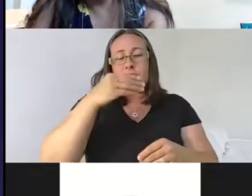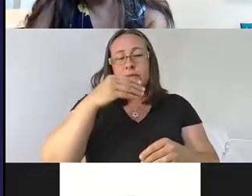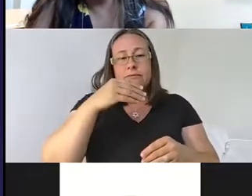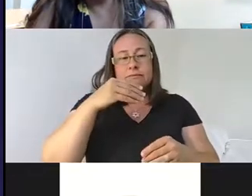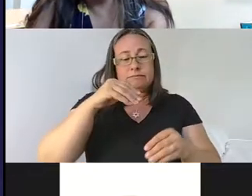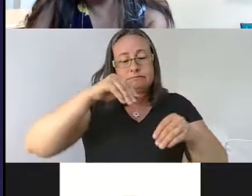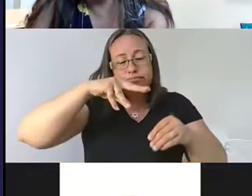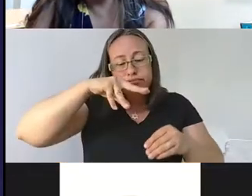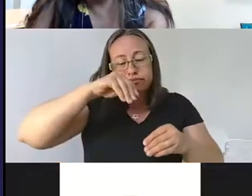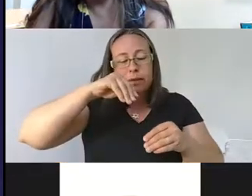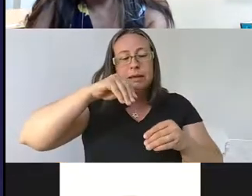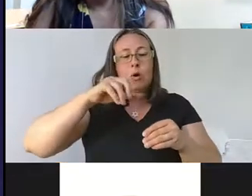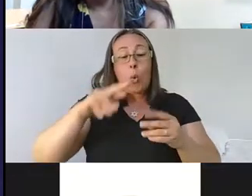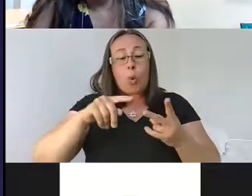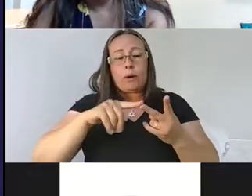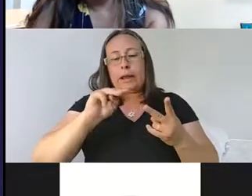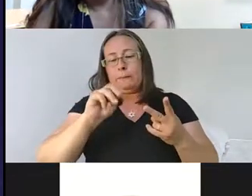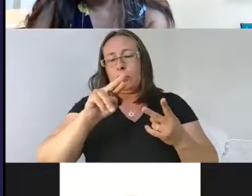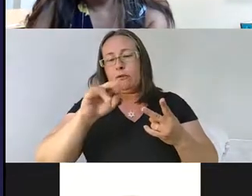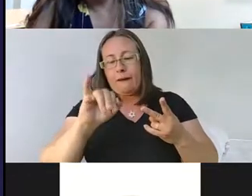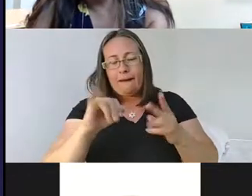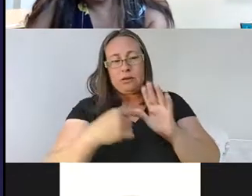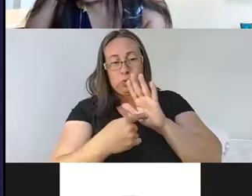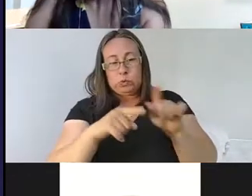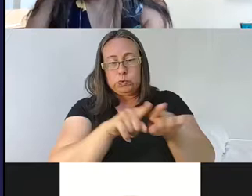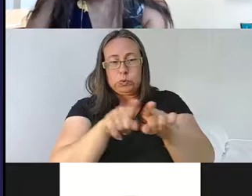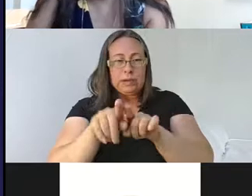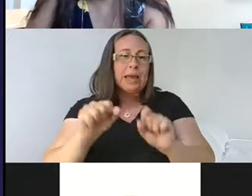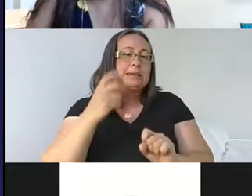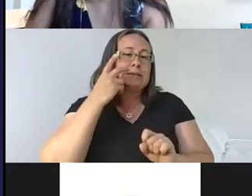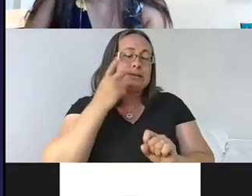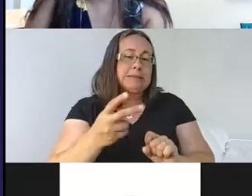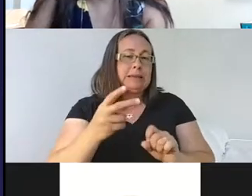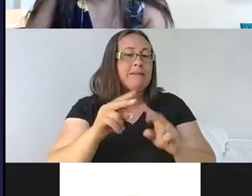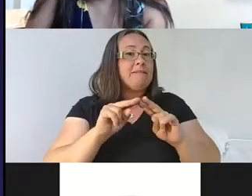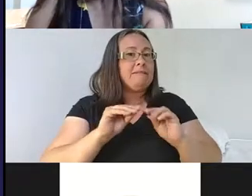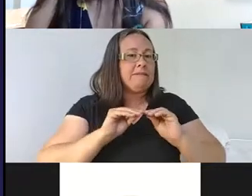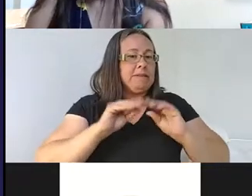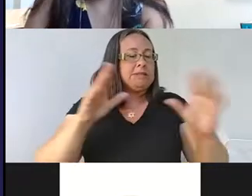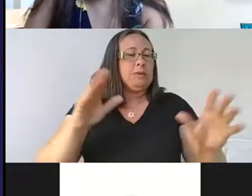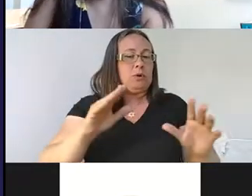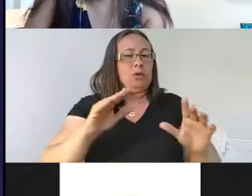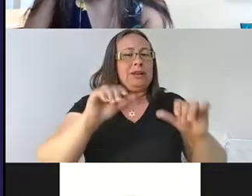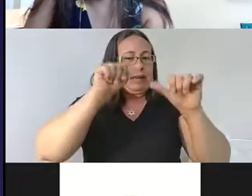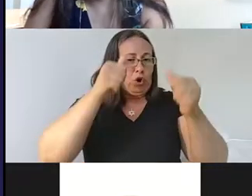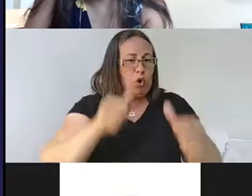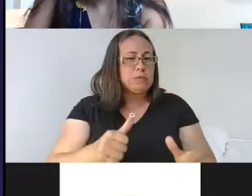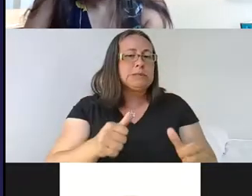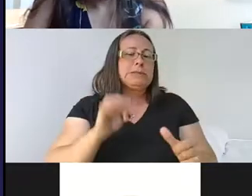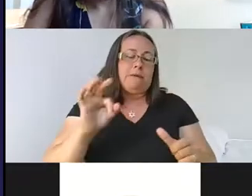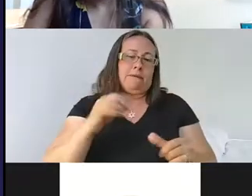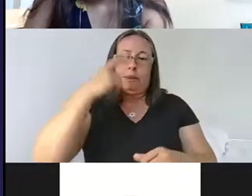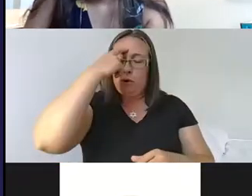that we can, we can see very visible, um, necrosis of the brain, where we, where we caused the stroke.